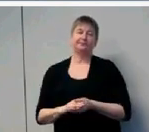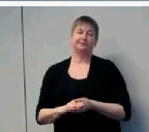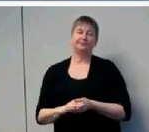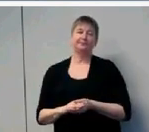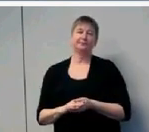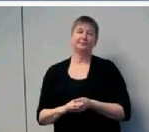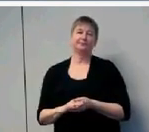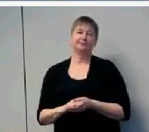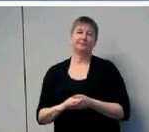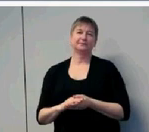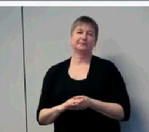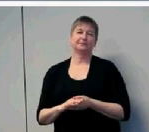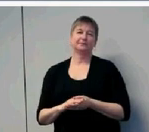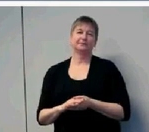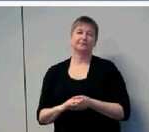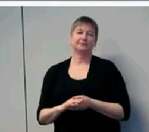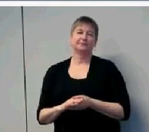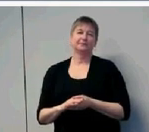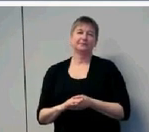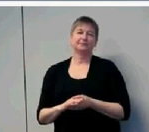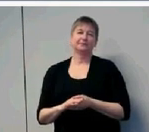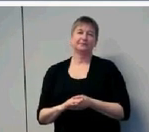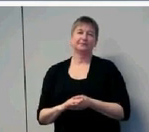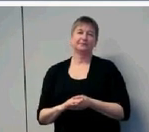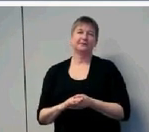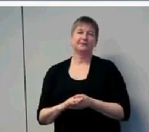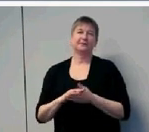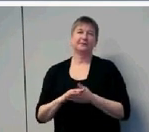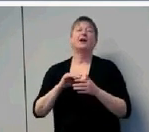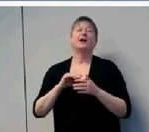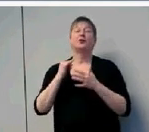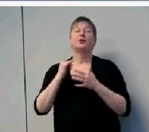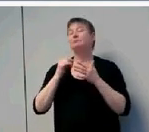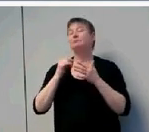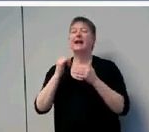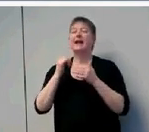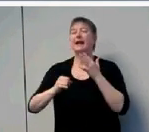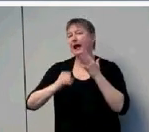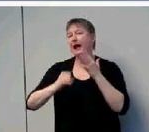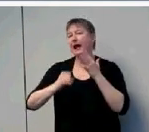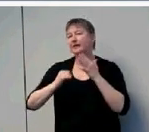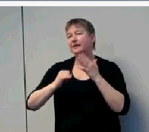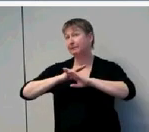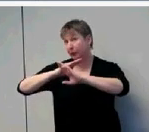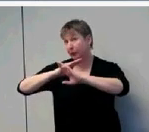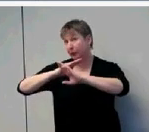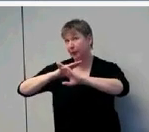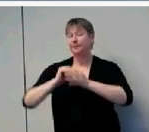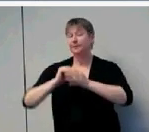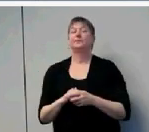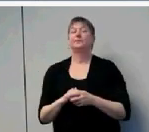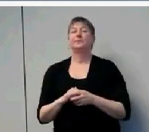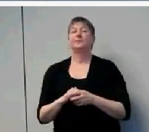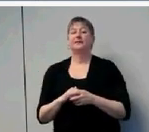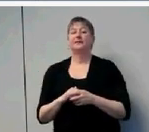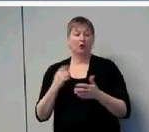language over time. Finally, it's likely that the children we work with receive variations